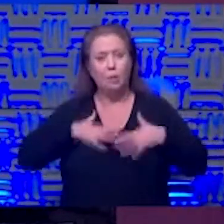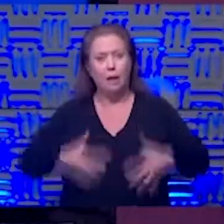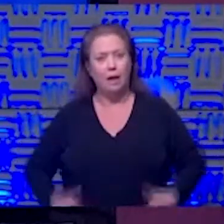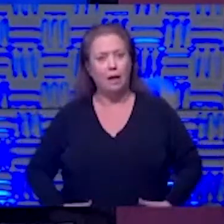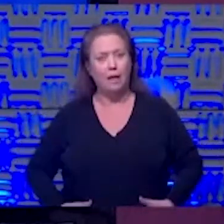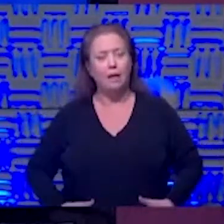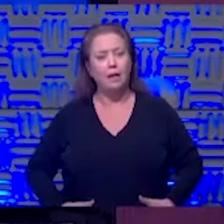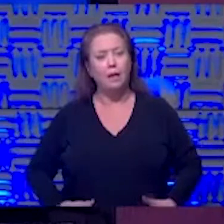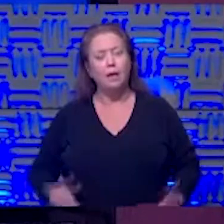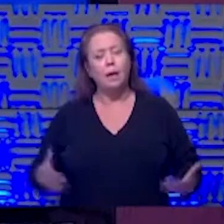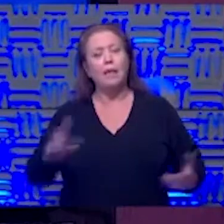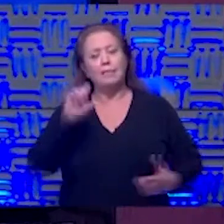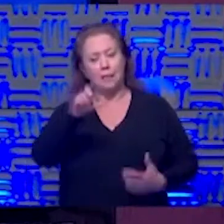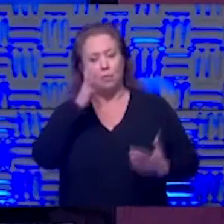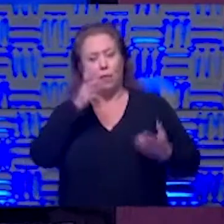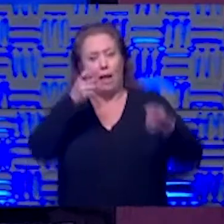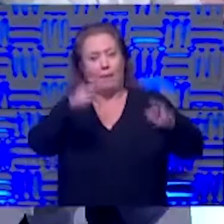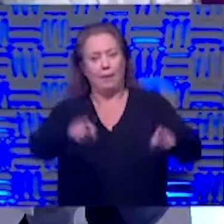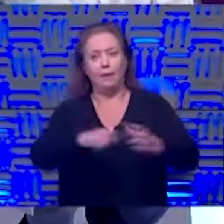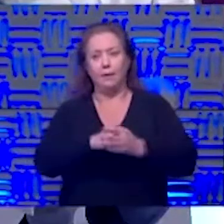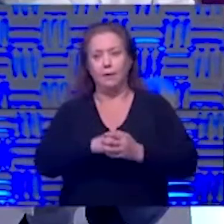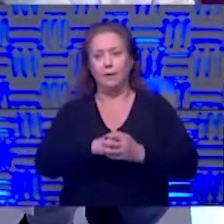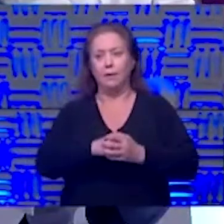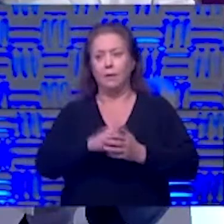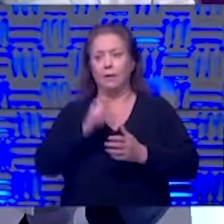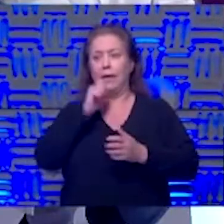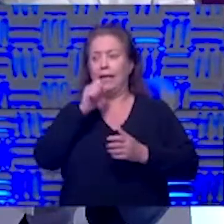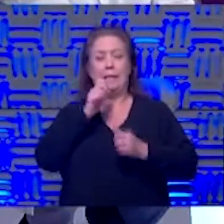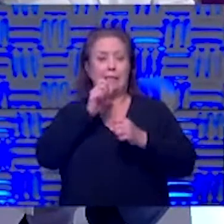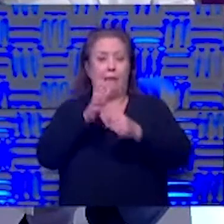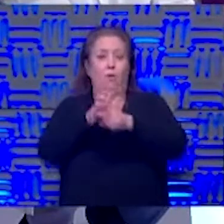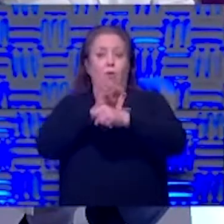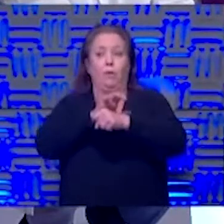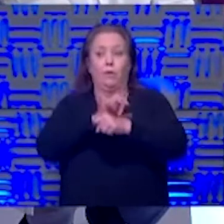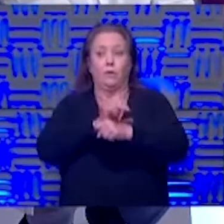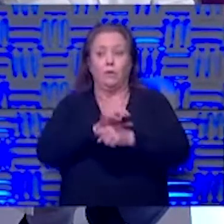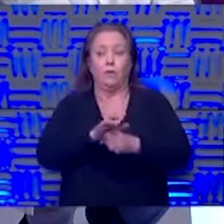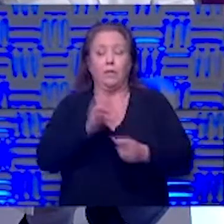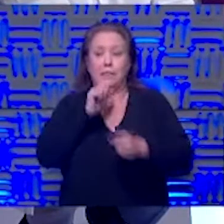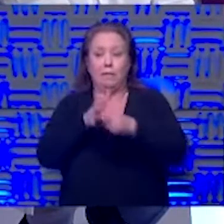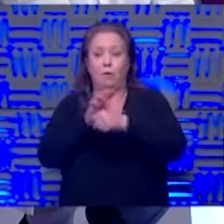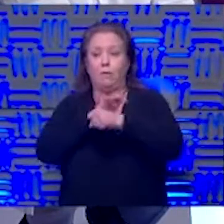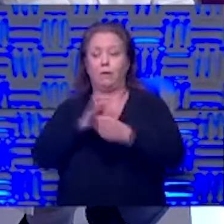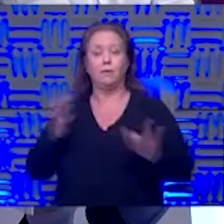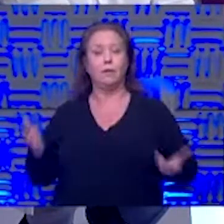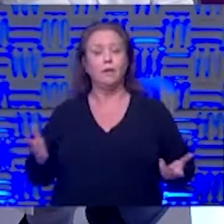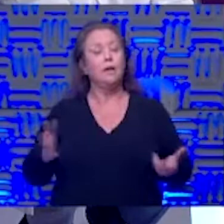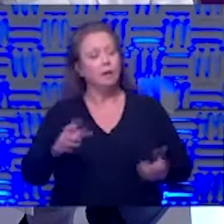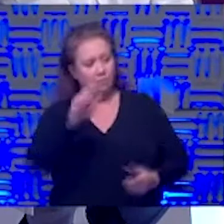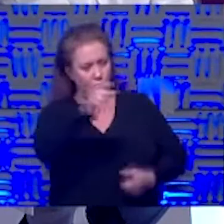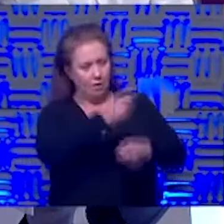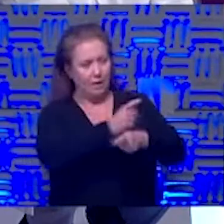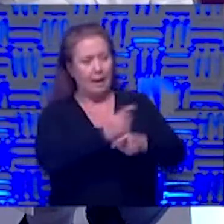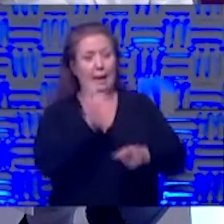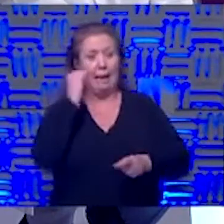want because that's what would happen without a mask and he probably doesn't even have coronavirus or she doesn't have a virus but imagine if he did so